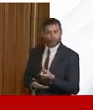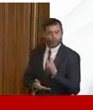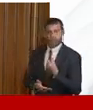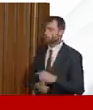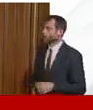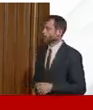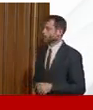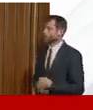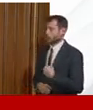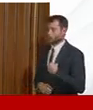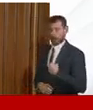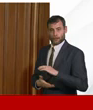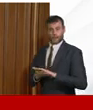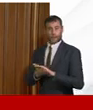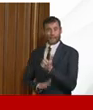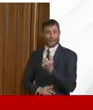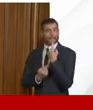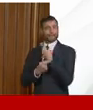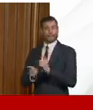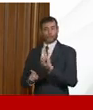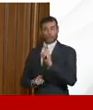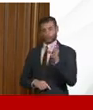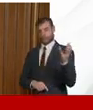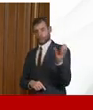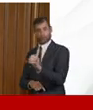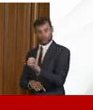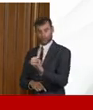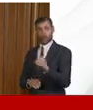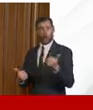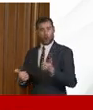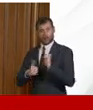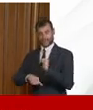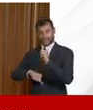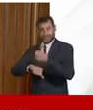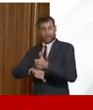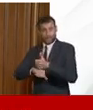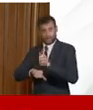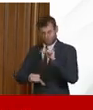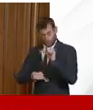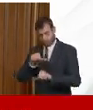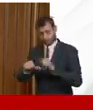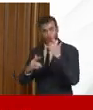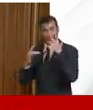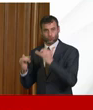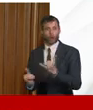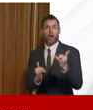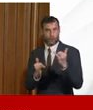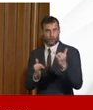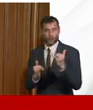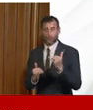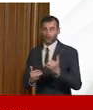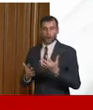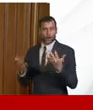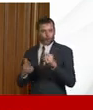have already recruited the first person in the uk uh into one of those clinical trials so yes this is an area of intense interest